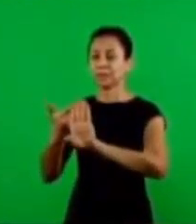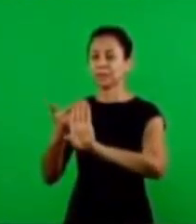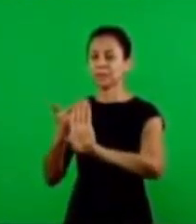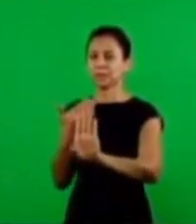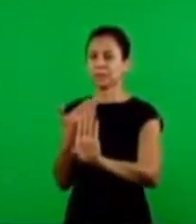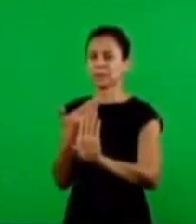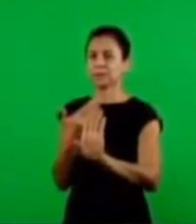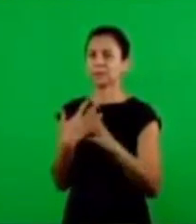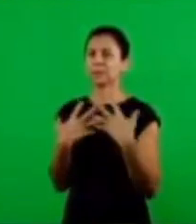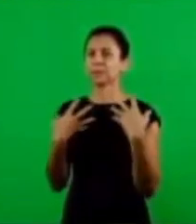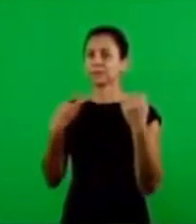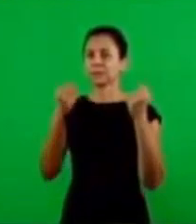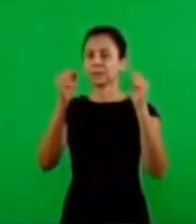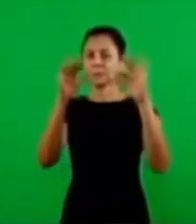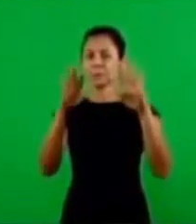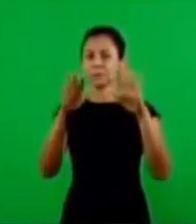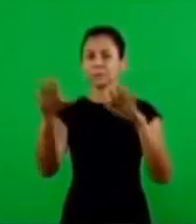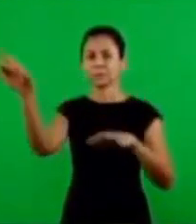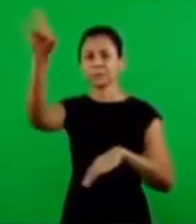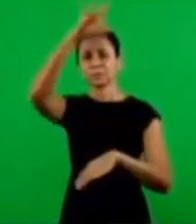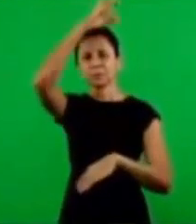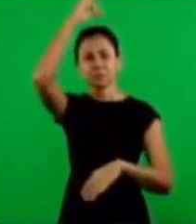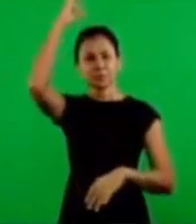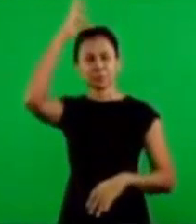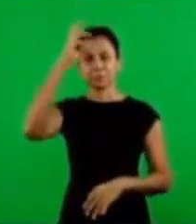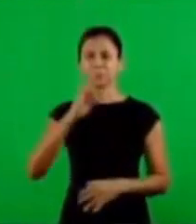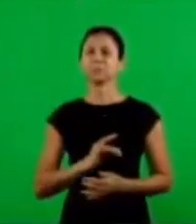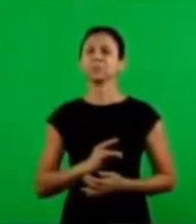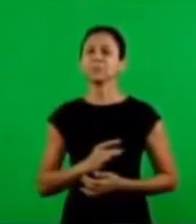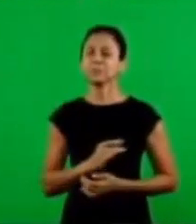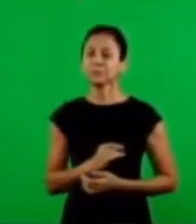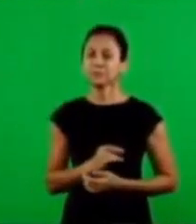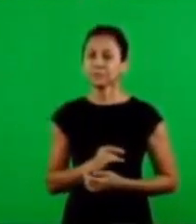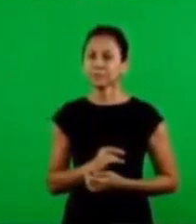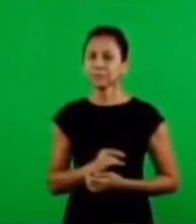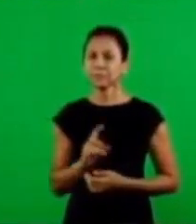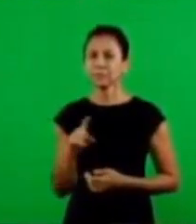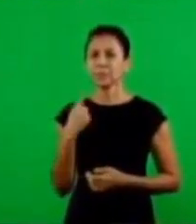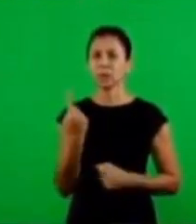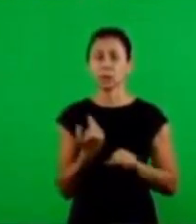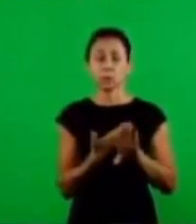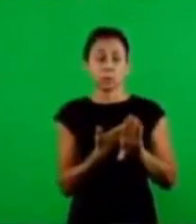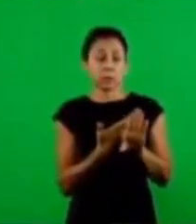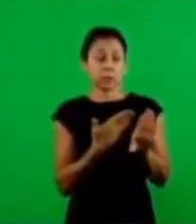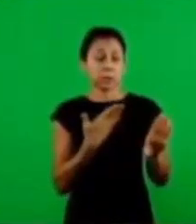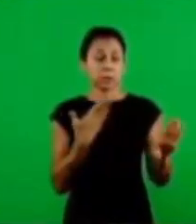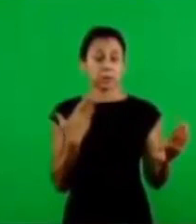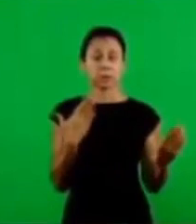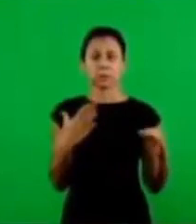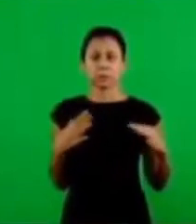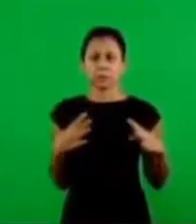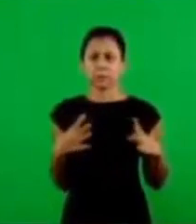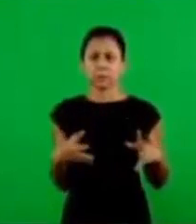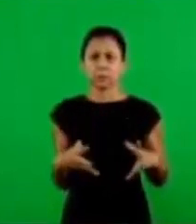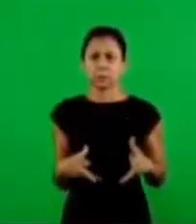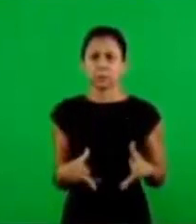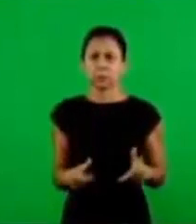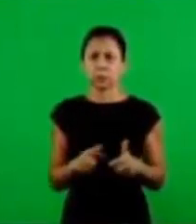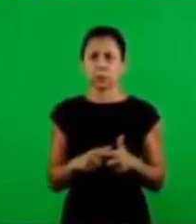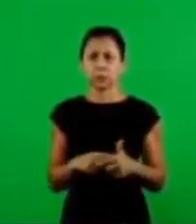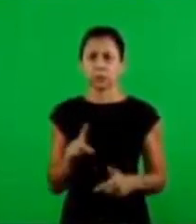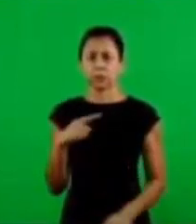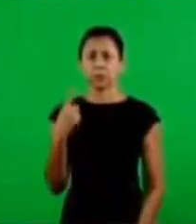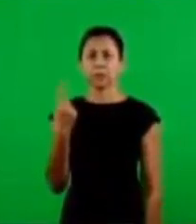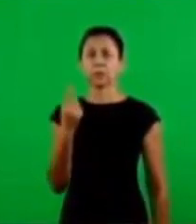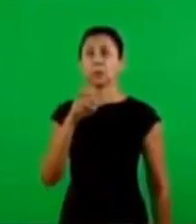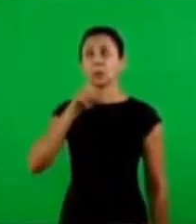because we receive the blessing of the Holy Spirit of the Lord in our lives. Because we are not, we became holy, we turn